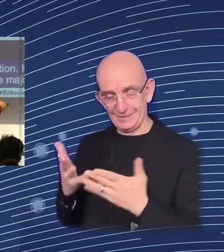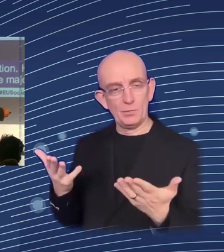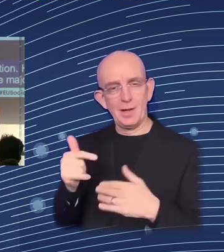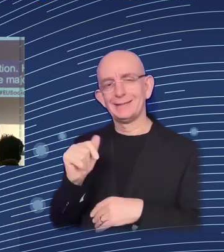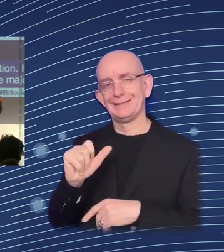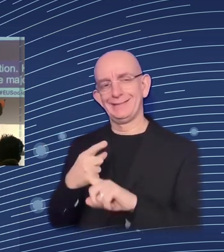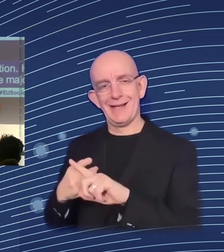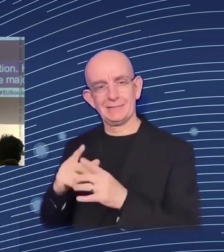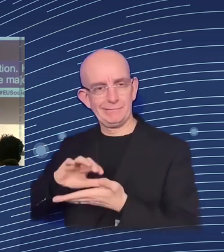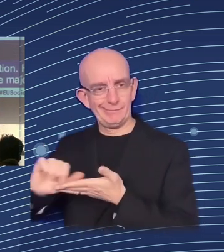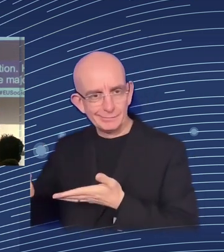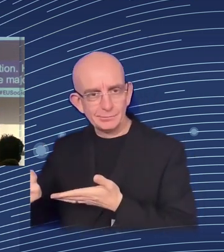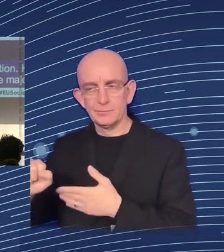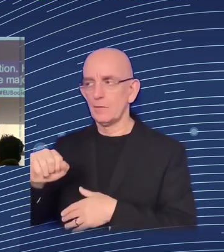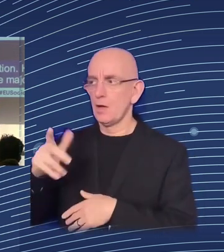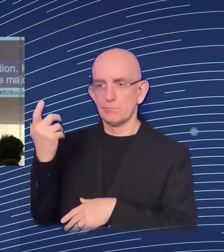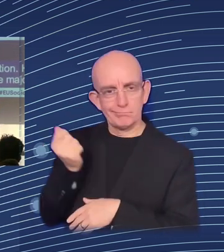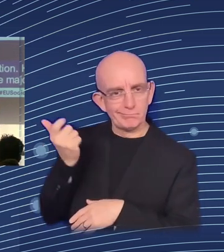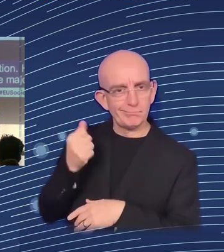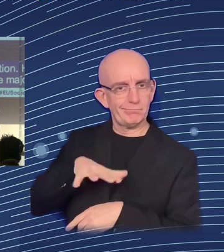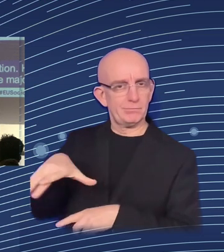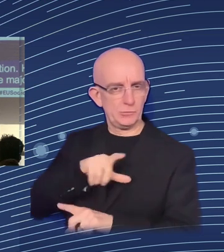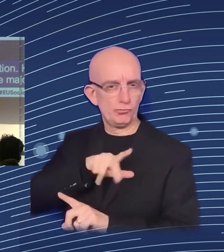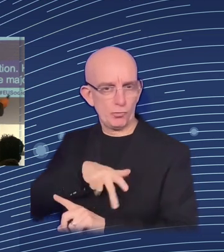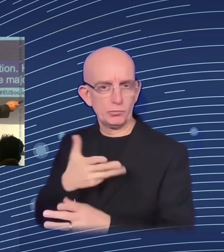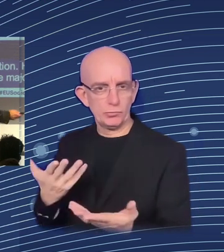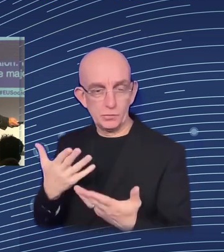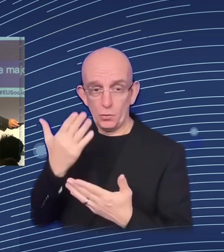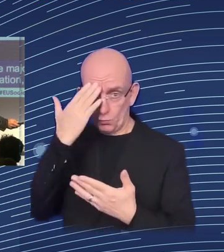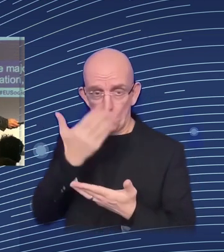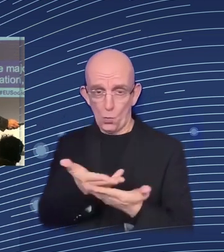happening, digitalization, the green transition.